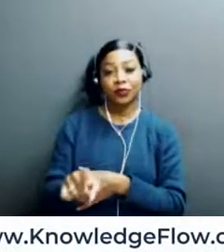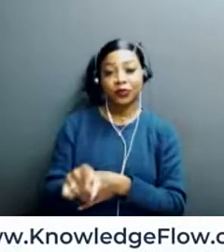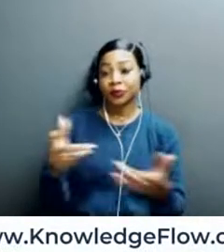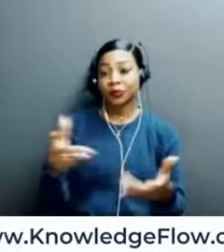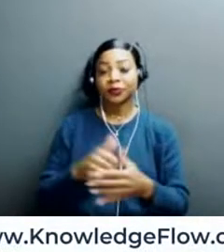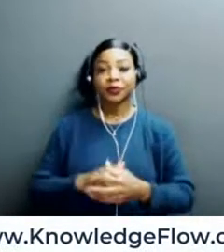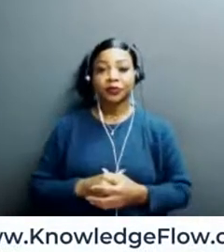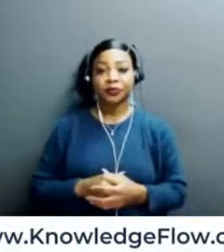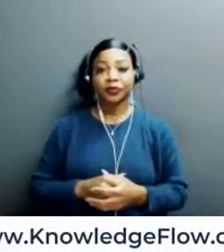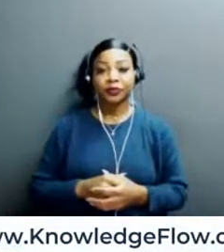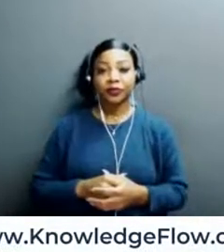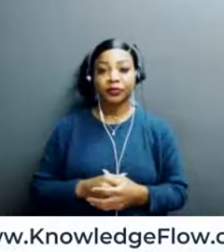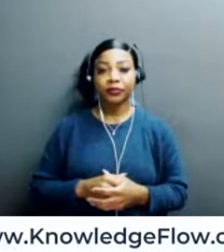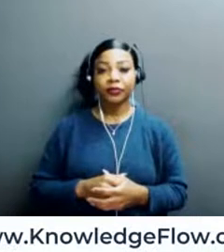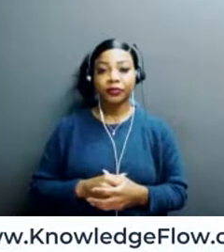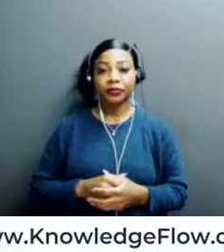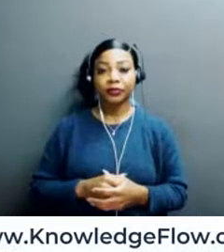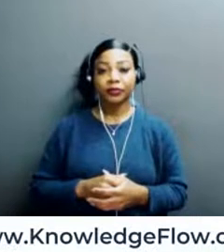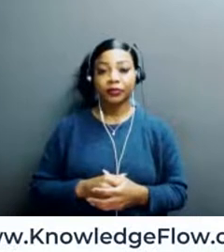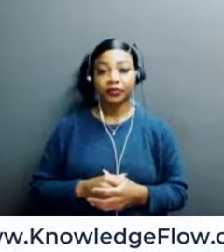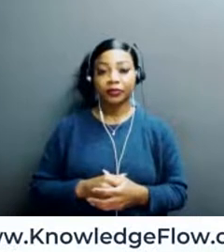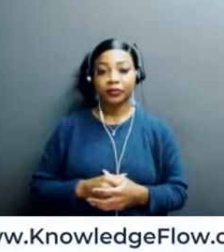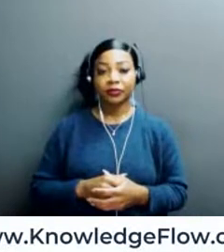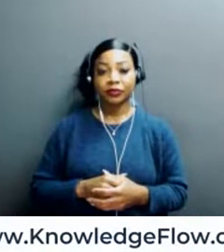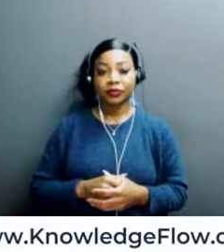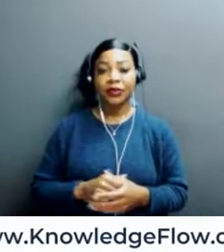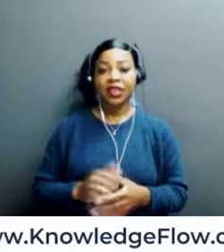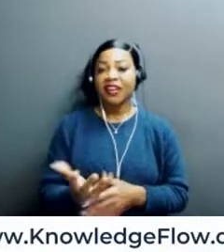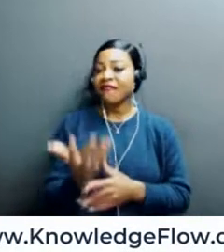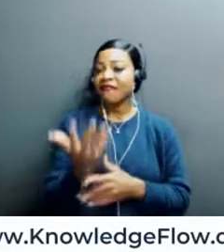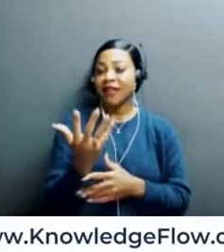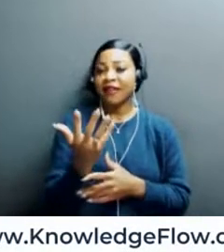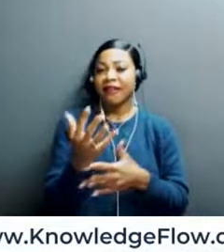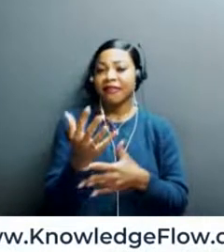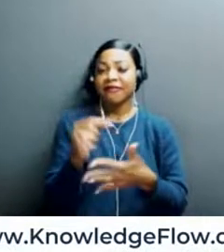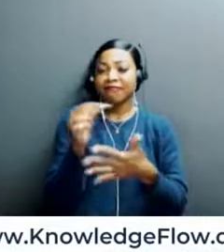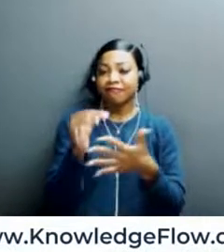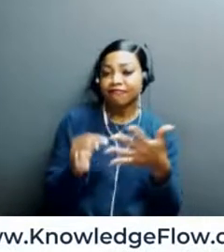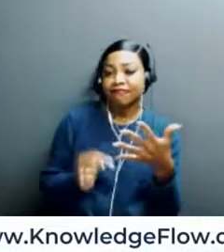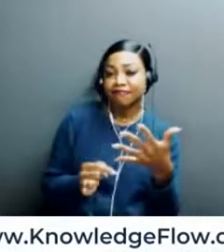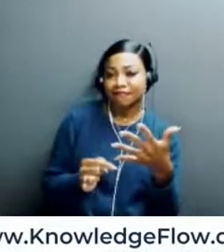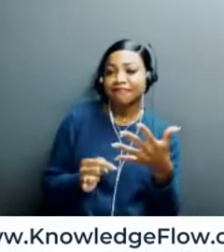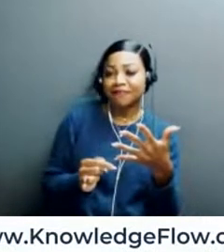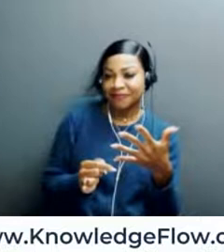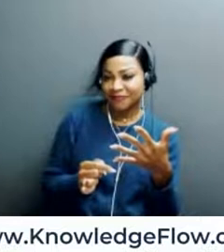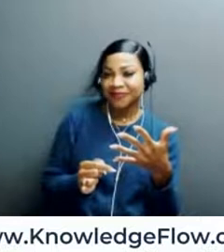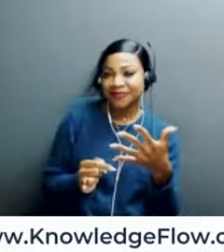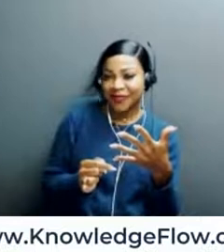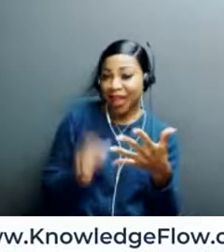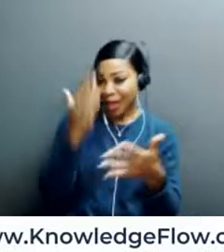asking each of you, okay, top five tips, because I know a lot of people are here kind of waiting with their pen and paper